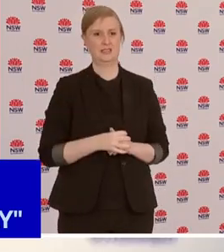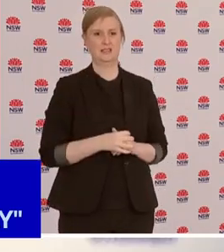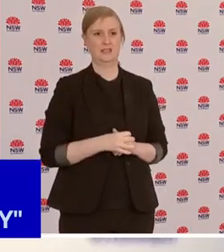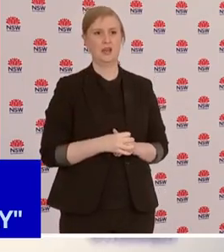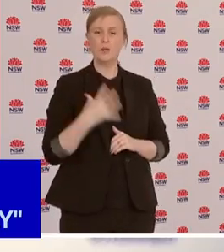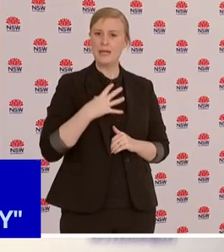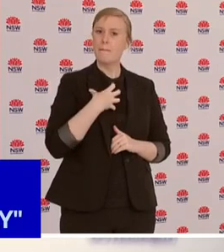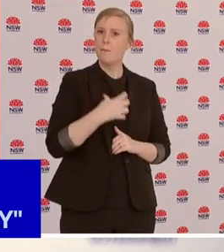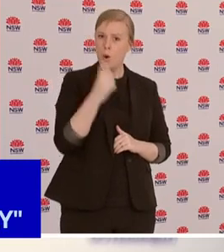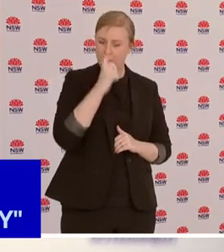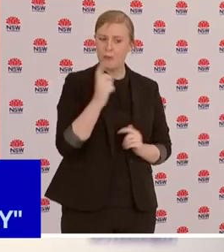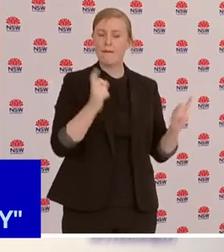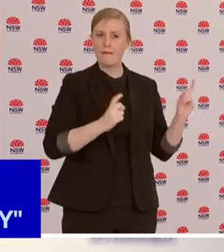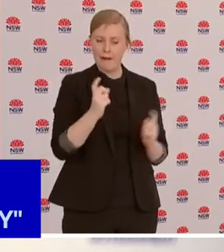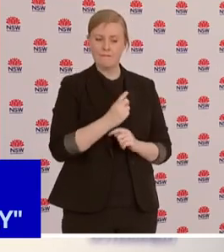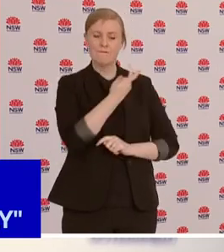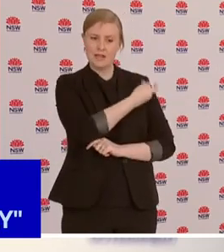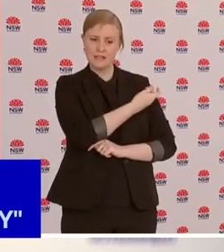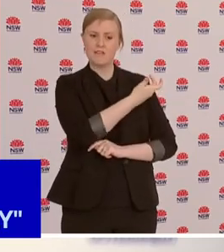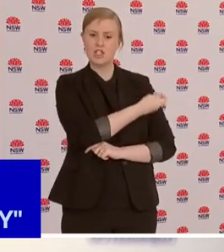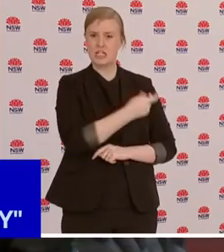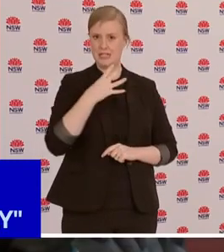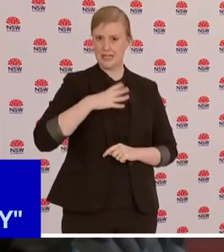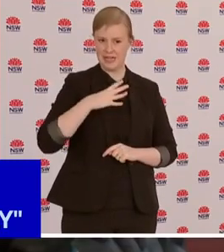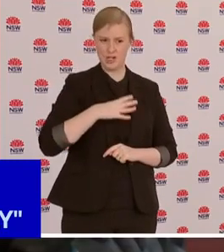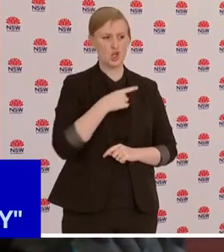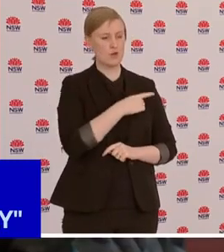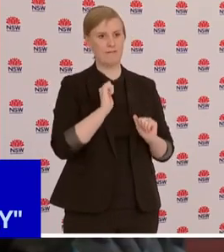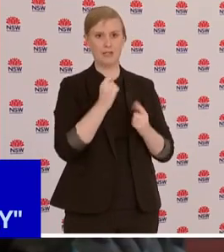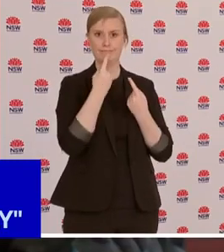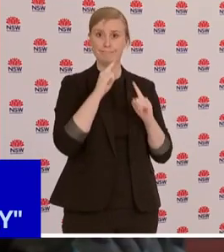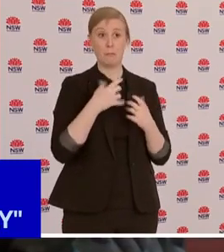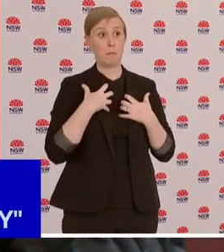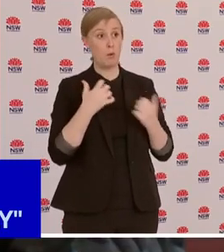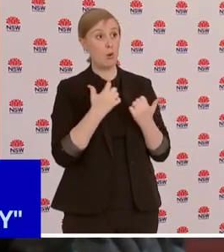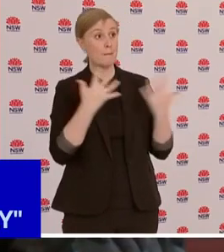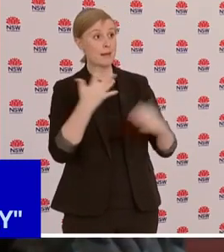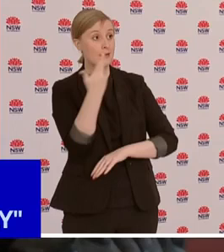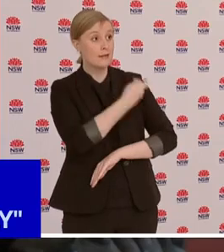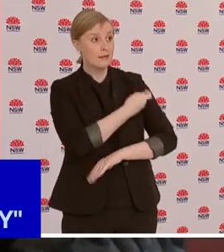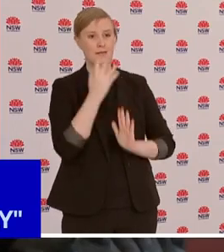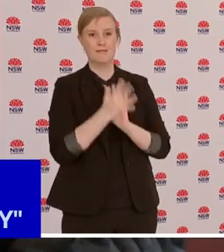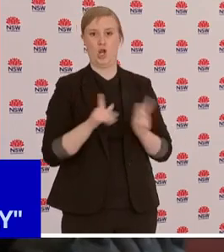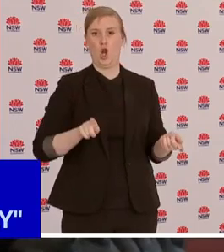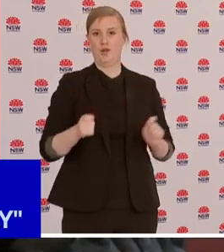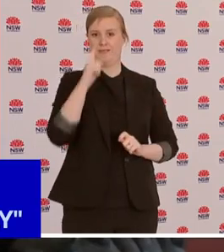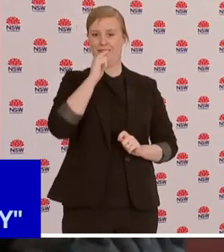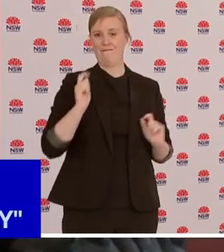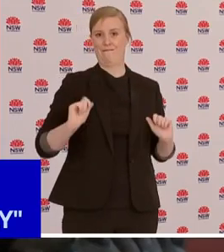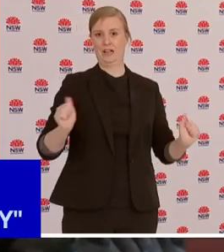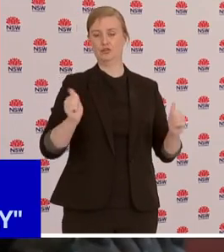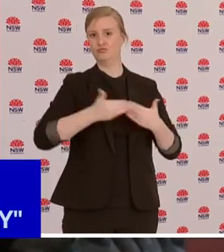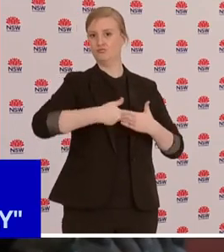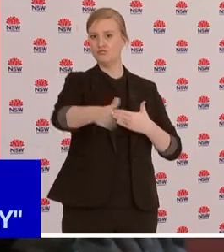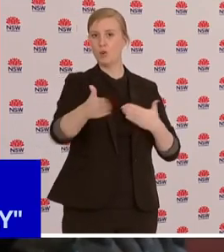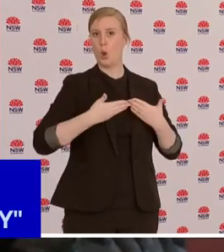way out of this lockdown is it time to exempt vaccinated people from lockdowns considering that that